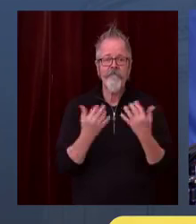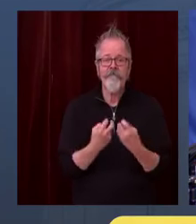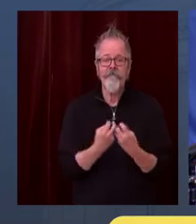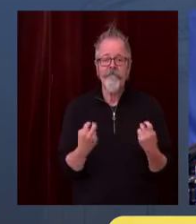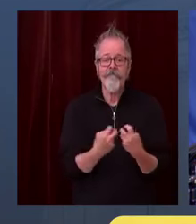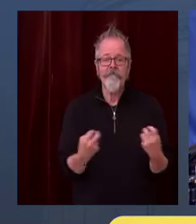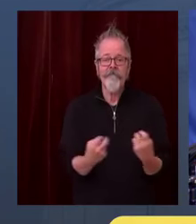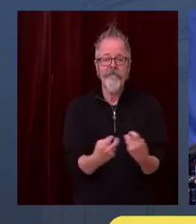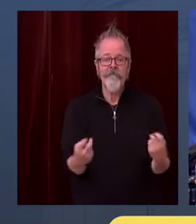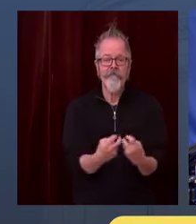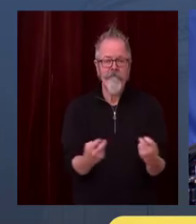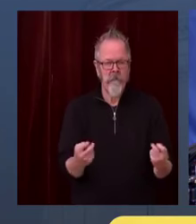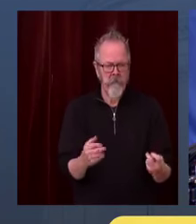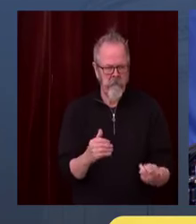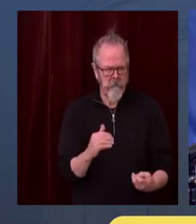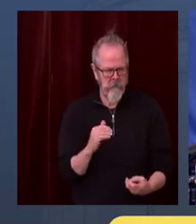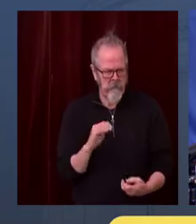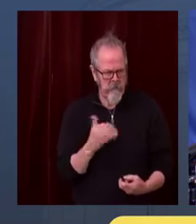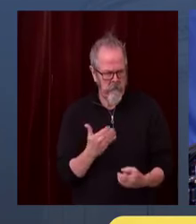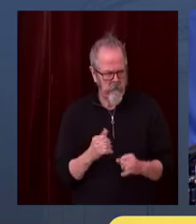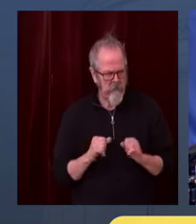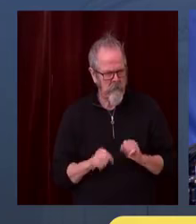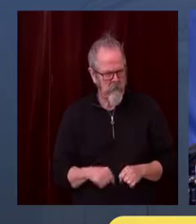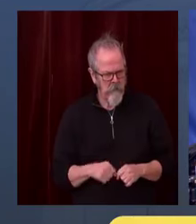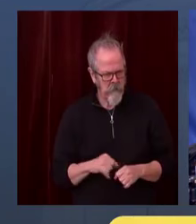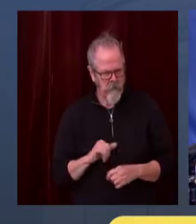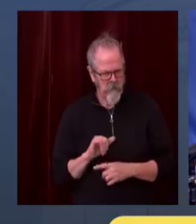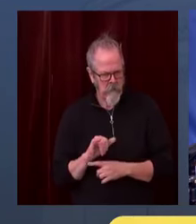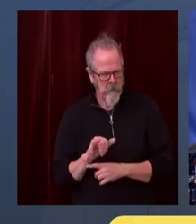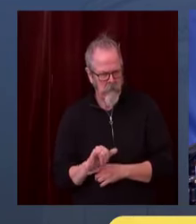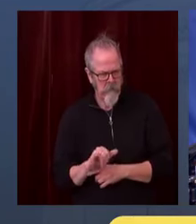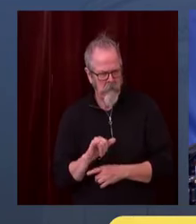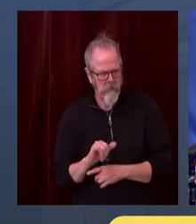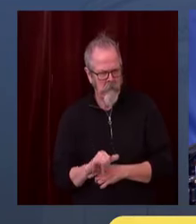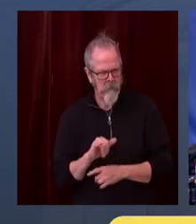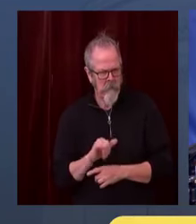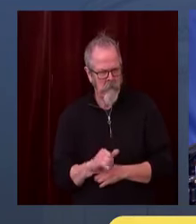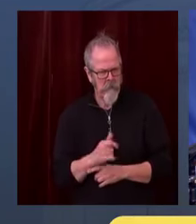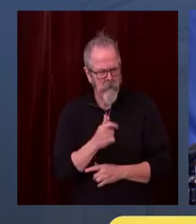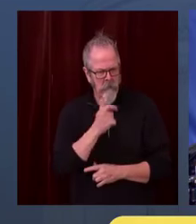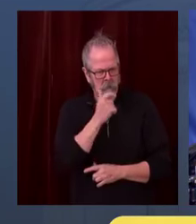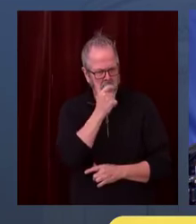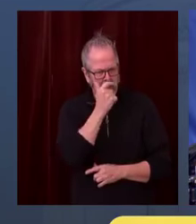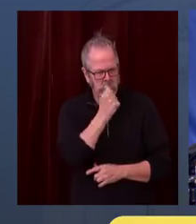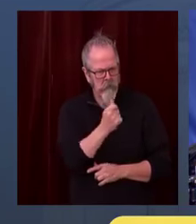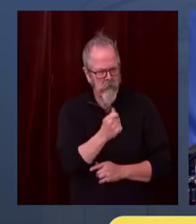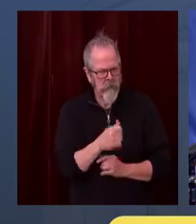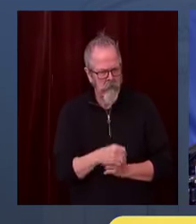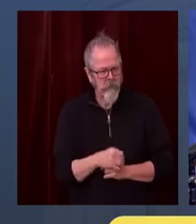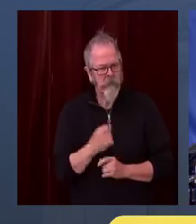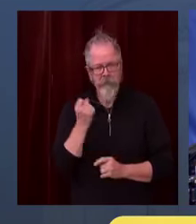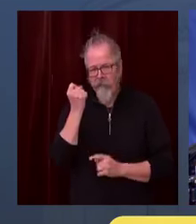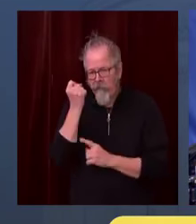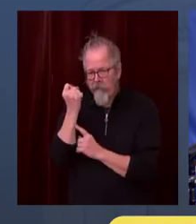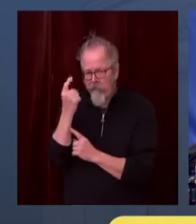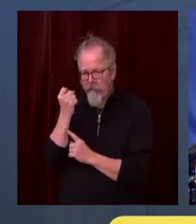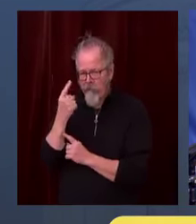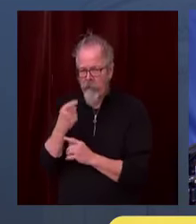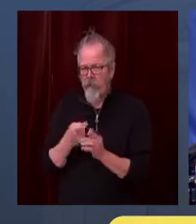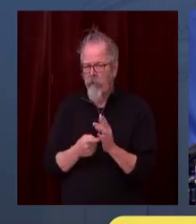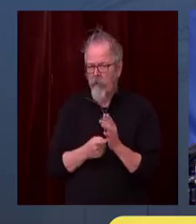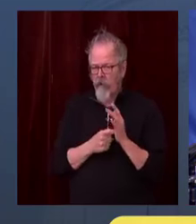And the reason is they've been able to find a way not to have students talking to one another without masks like happens in restaurants.